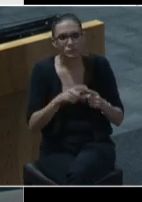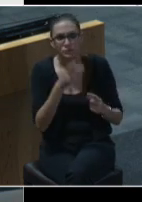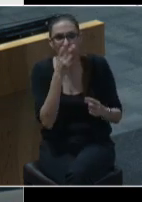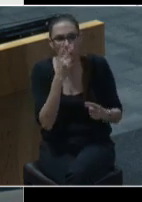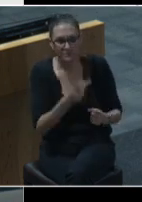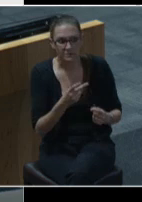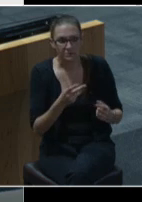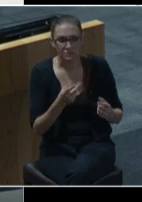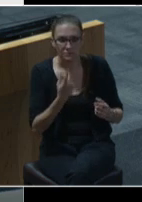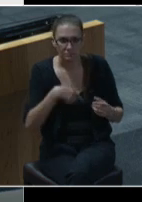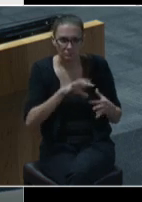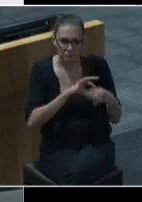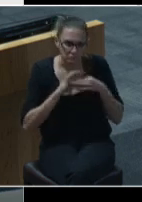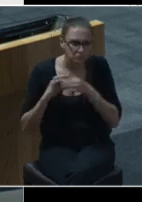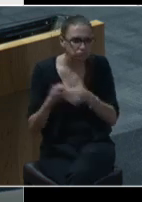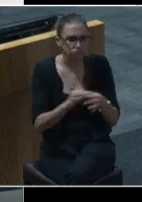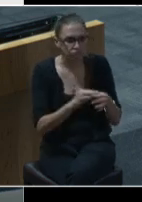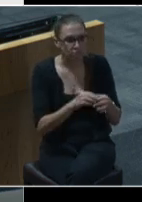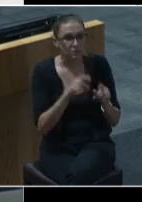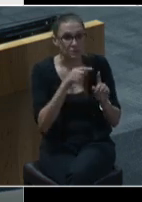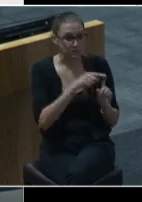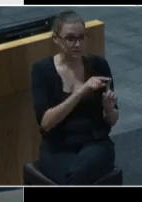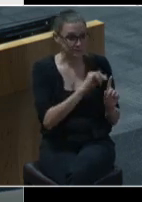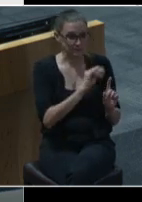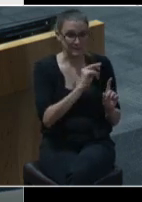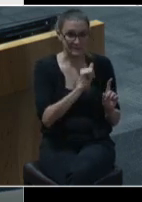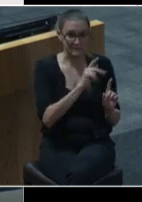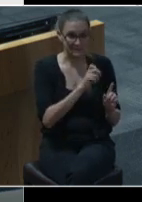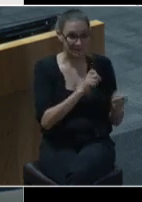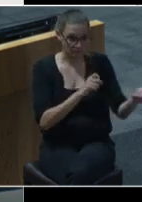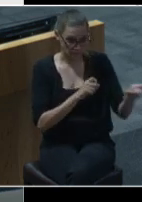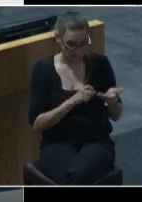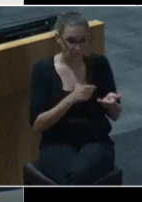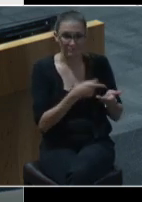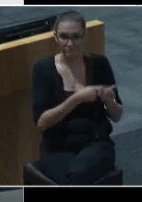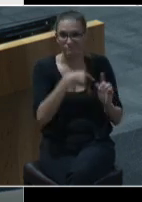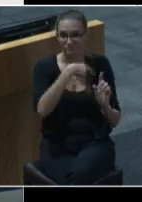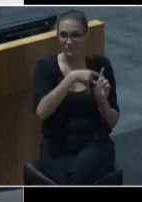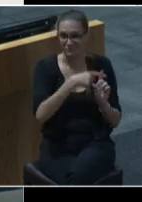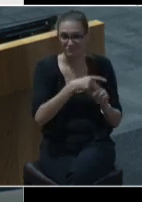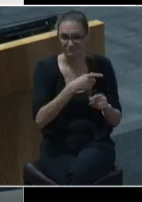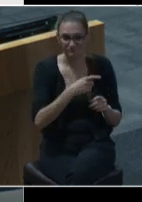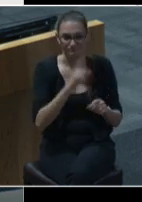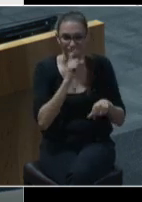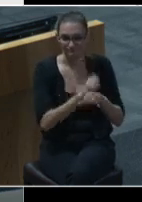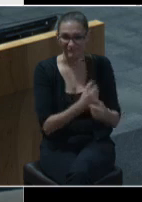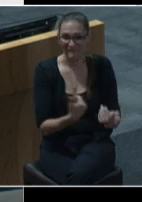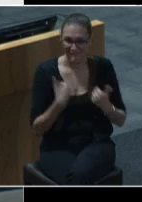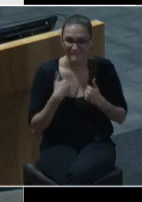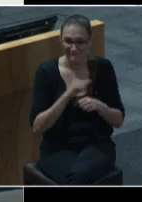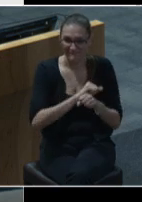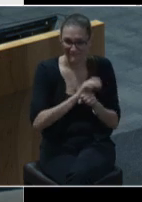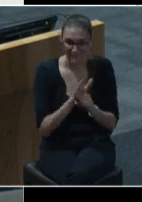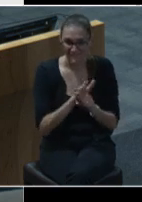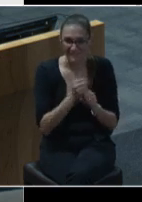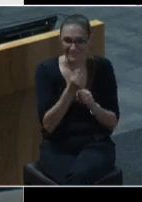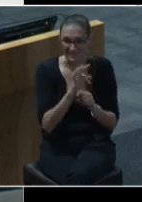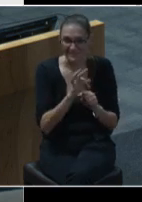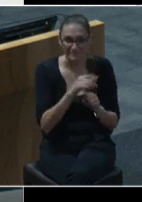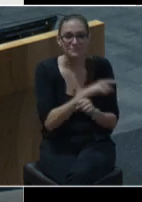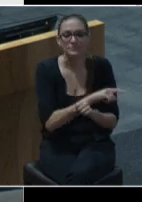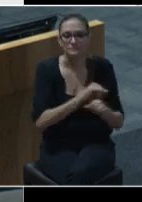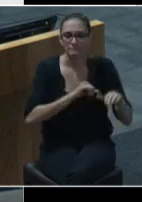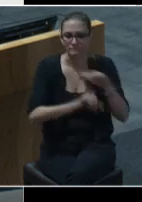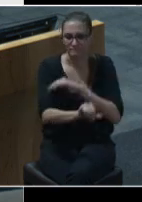everyone came together and we were able to get someone intaked from community care that had a positive coven 19 test they stayed for about a week or so at the isolation